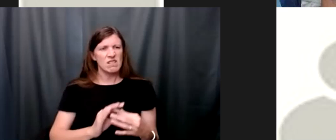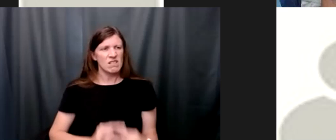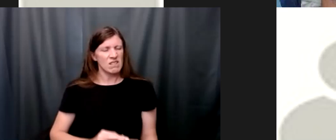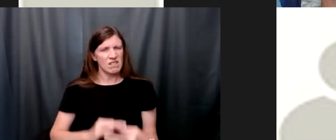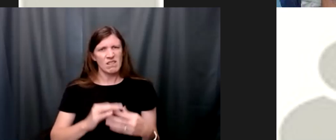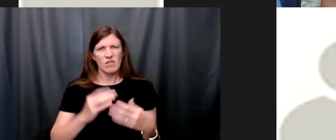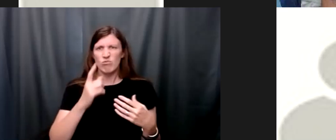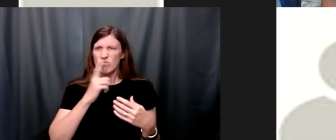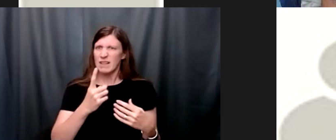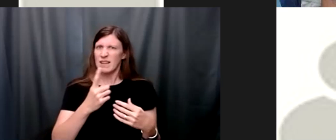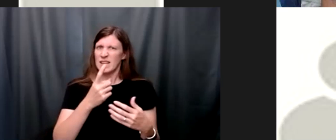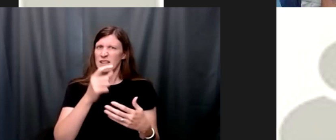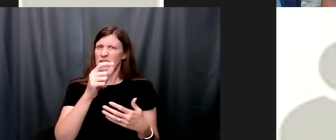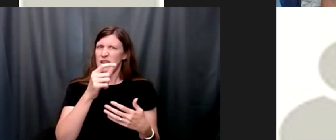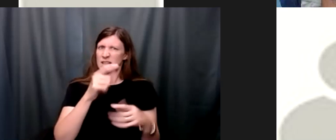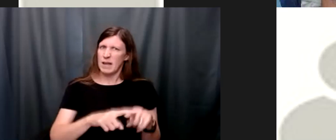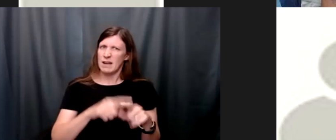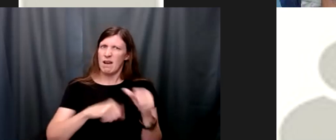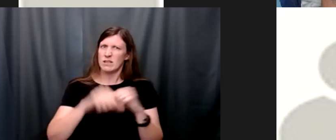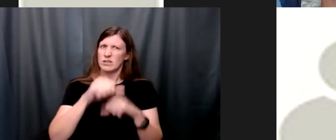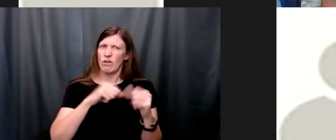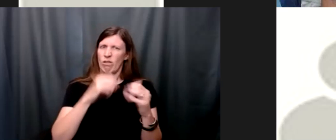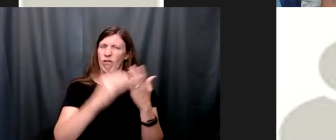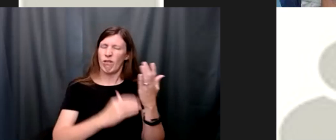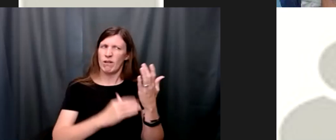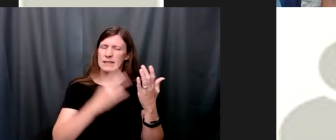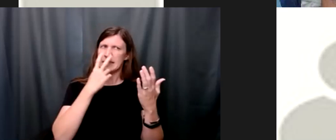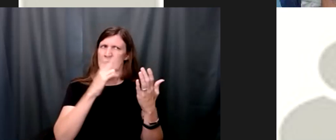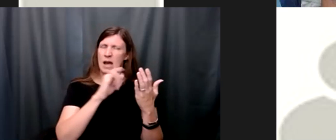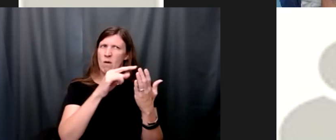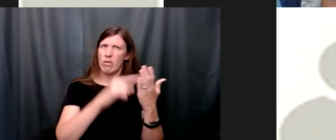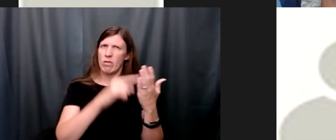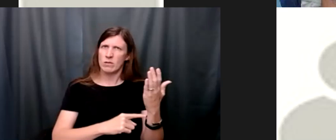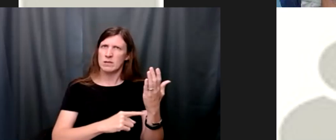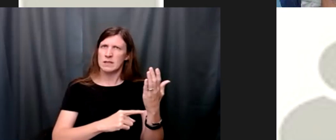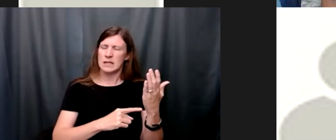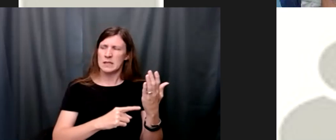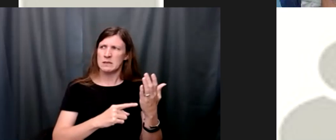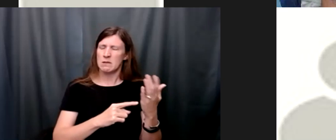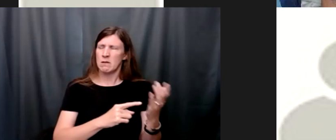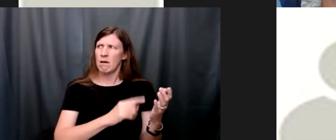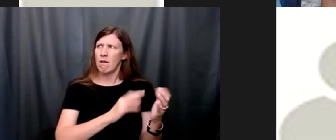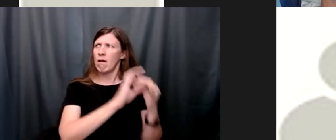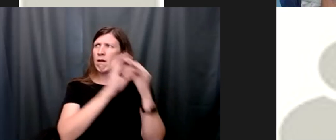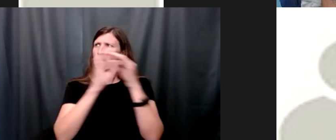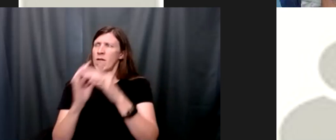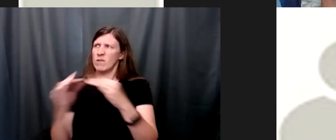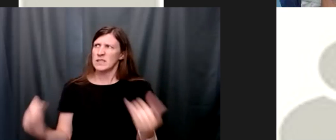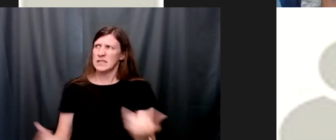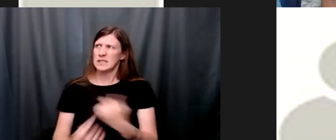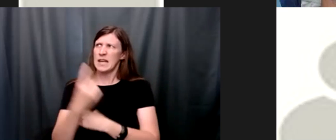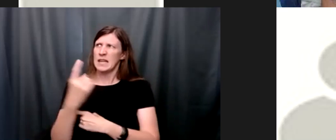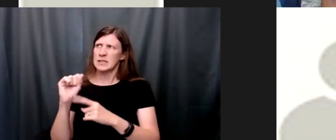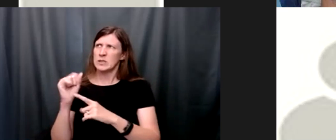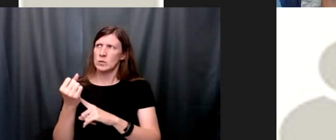another and just to see how they they relate to present day situations and so with